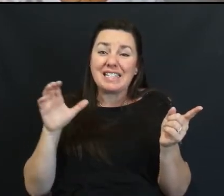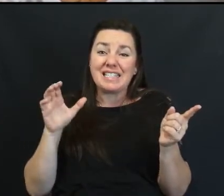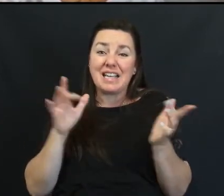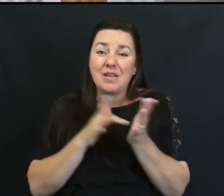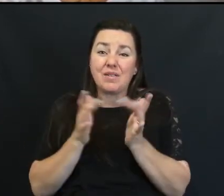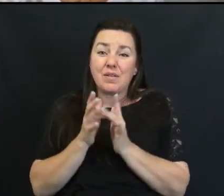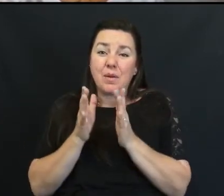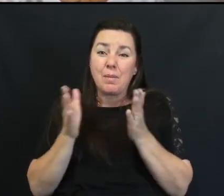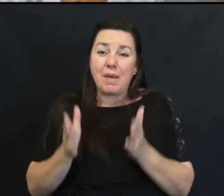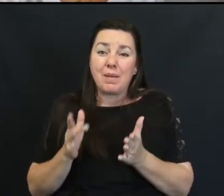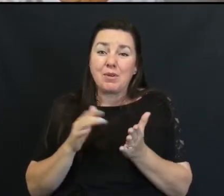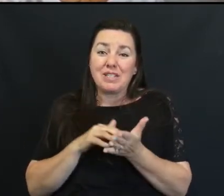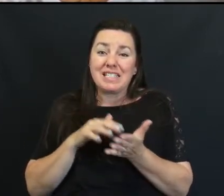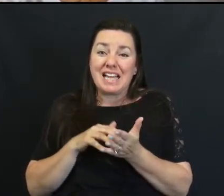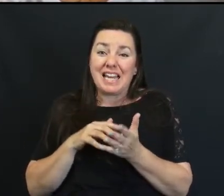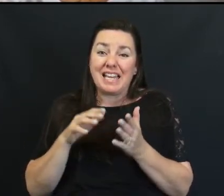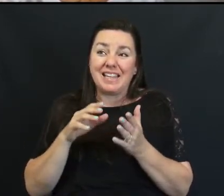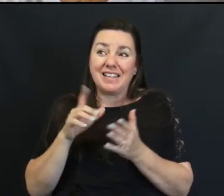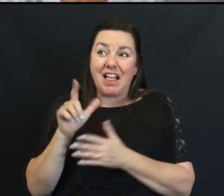Bible study land